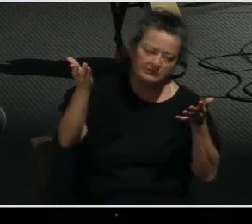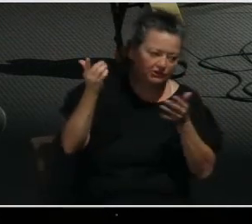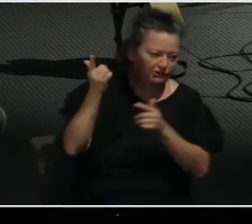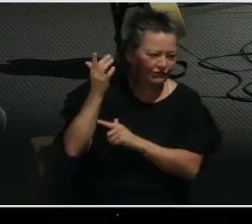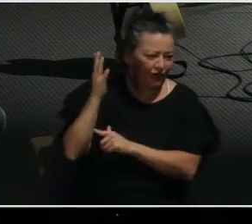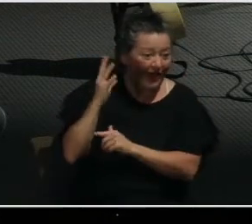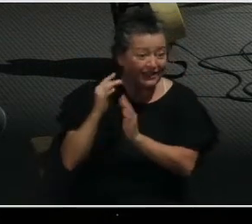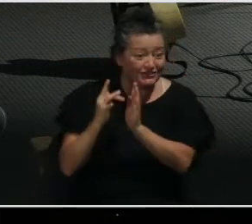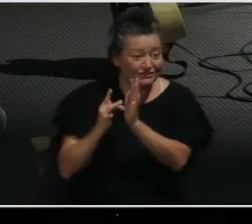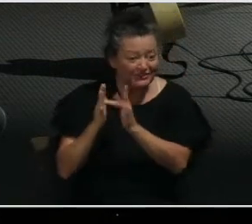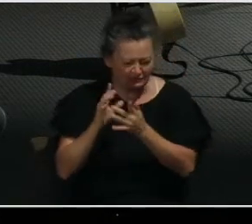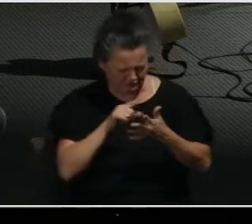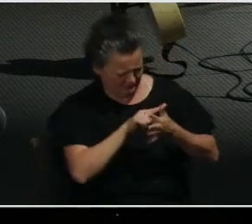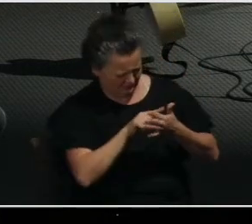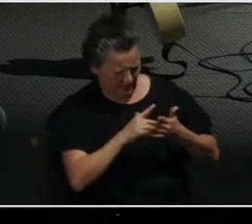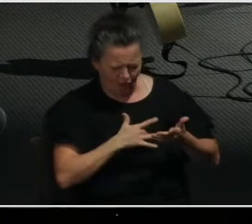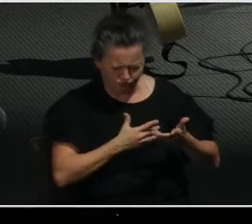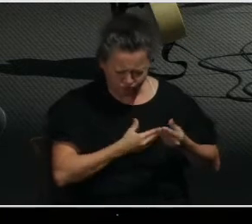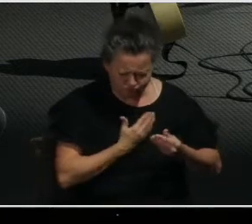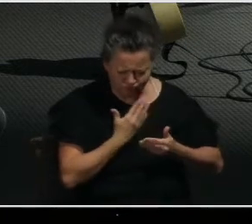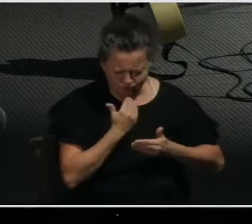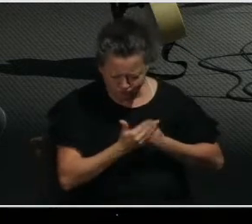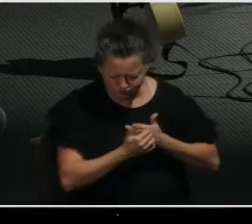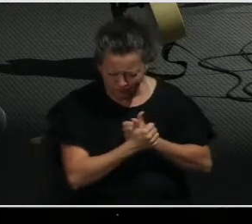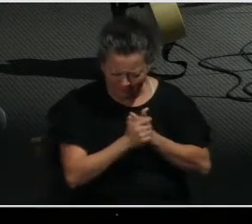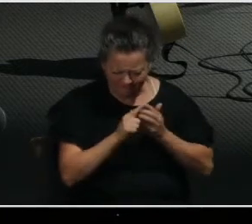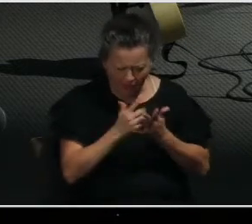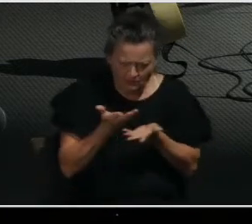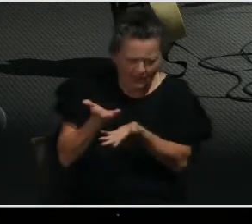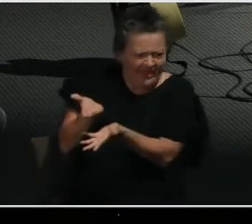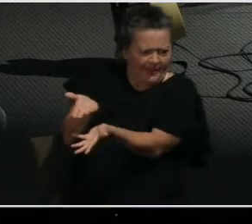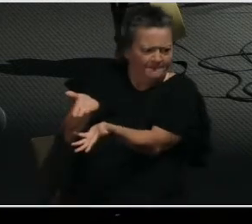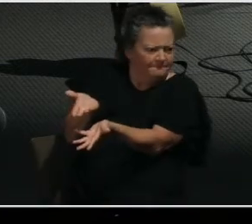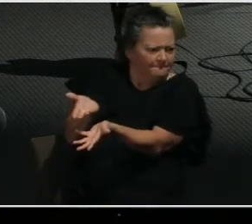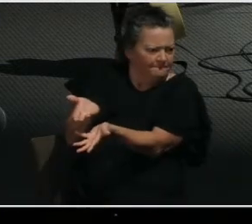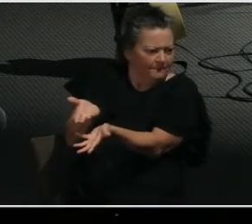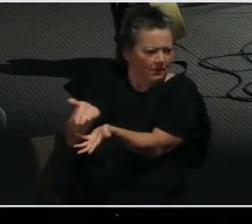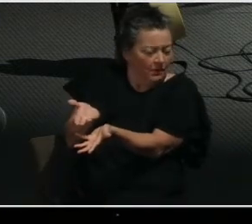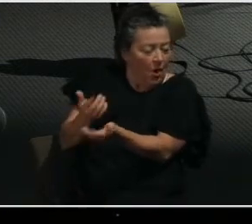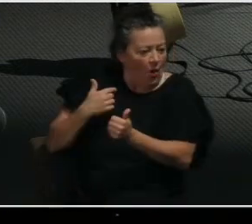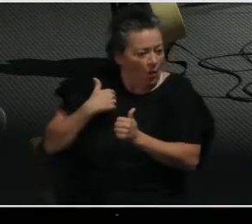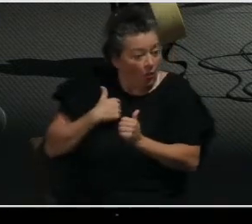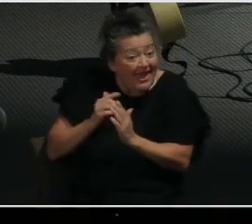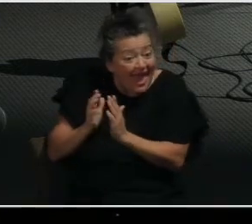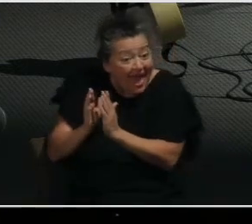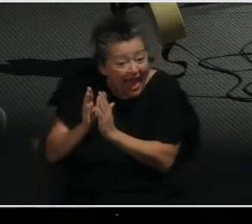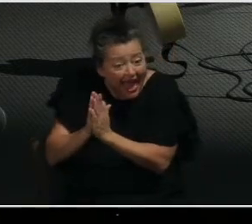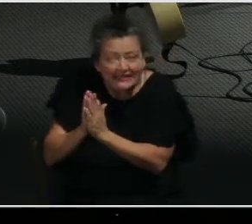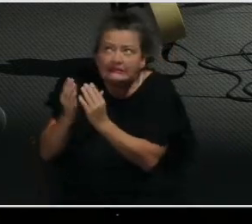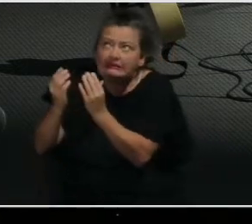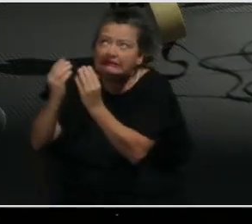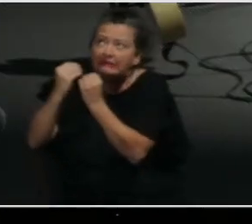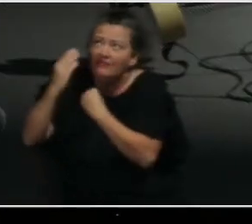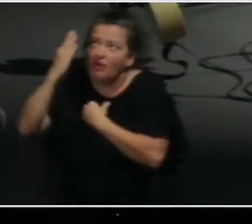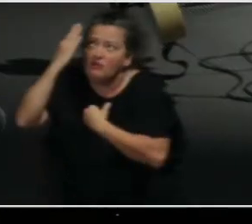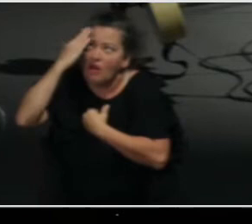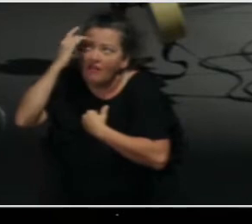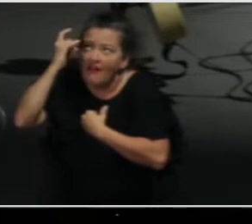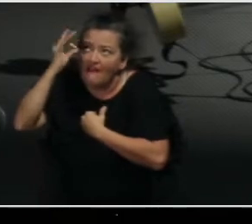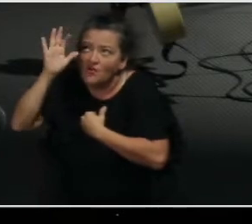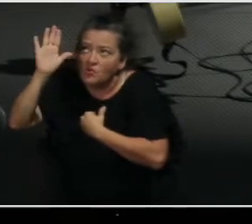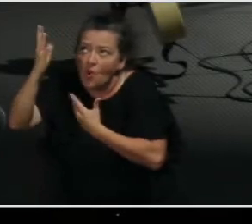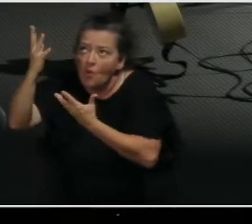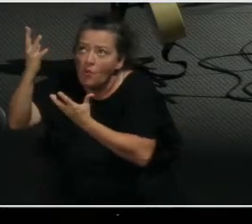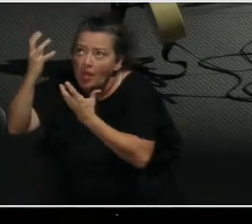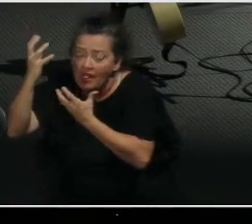walked on the earth. So when we ask to be filled with the knowledge of God's will, it includes being shaped into